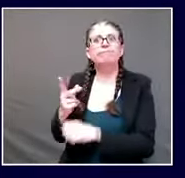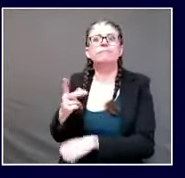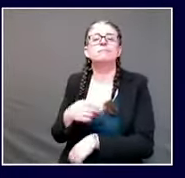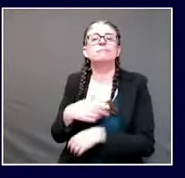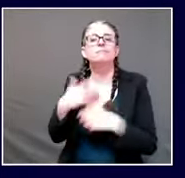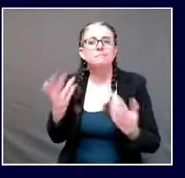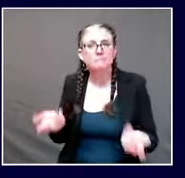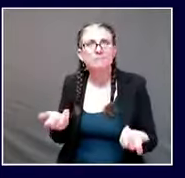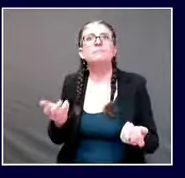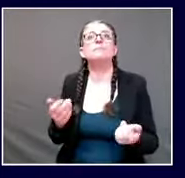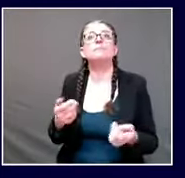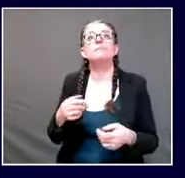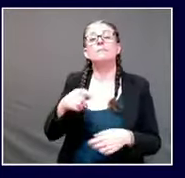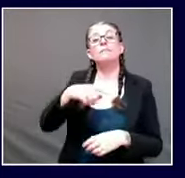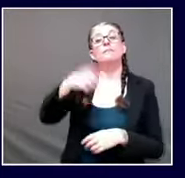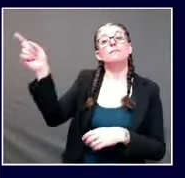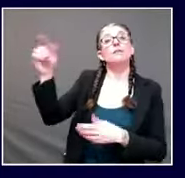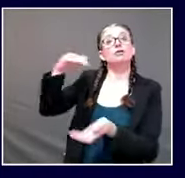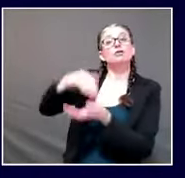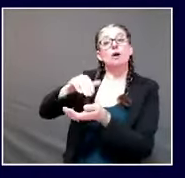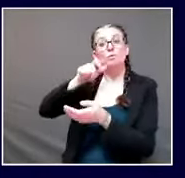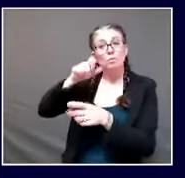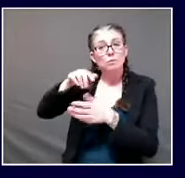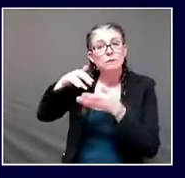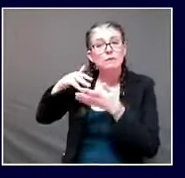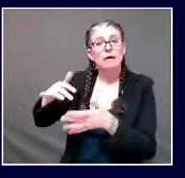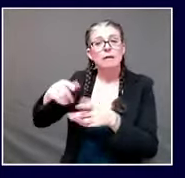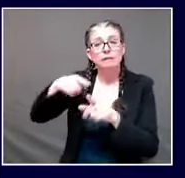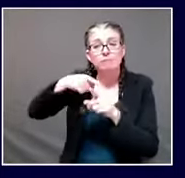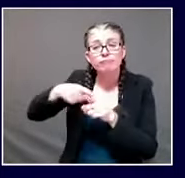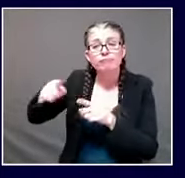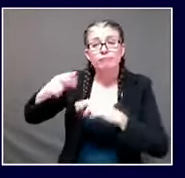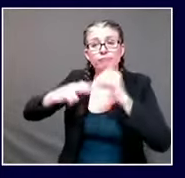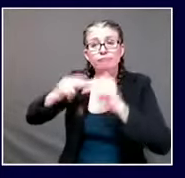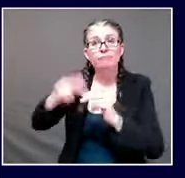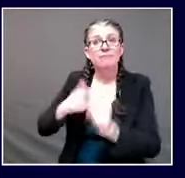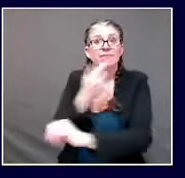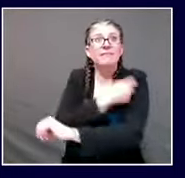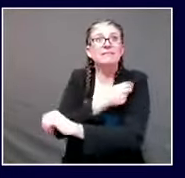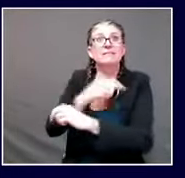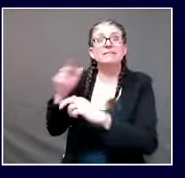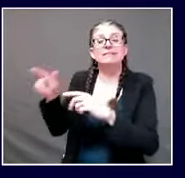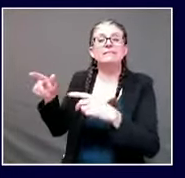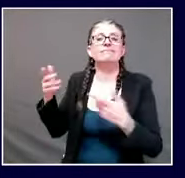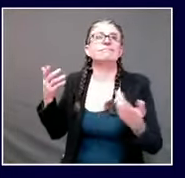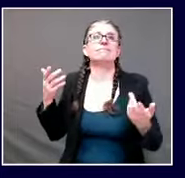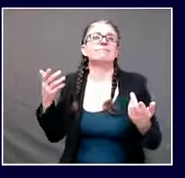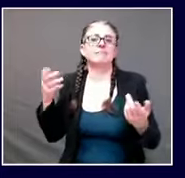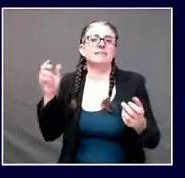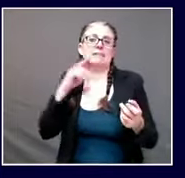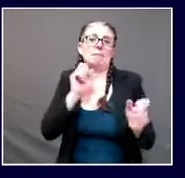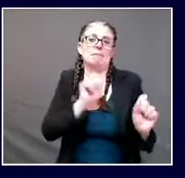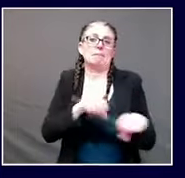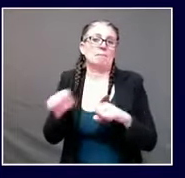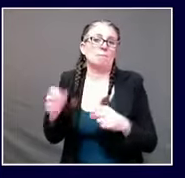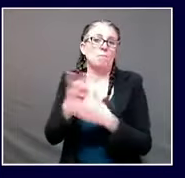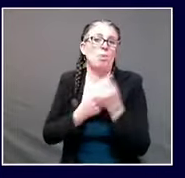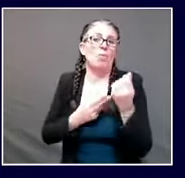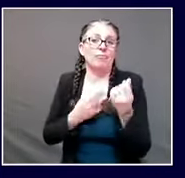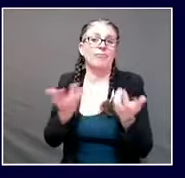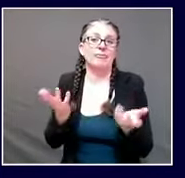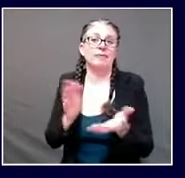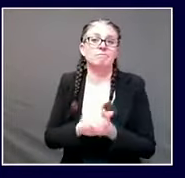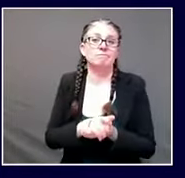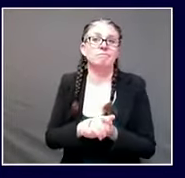discuss it in both ways the last time i heard dr fauci discuss this topic which is about two weeks ago he thought that